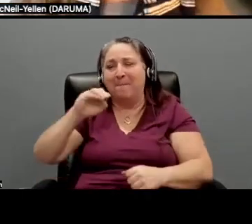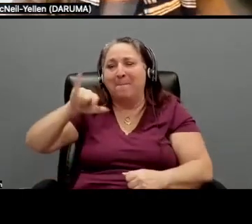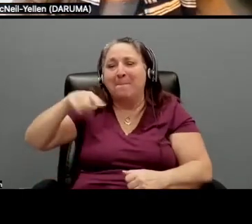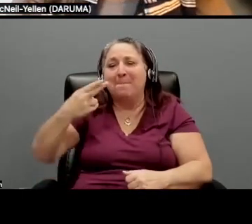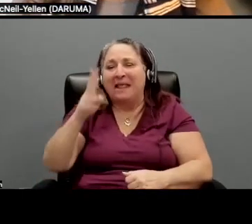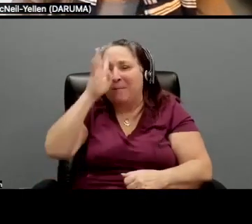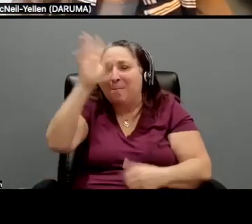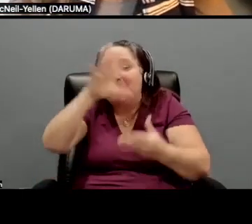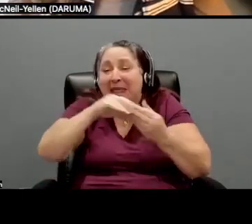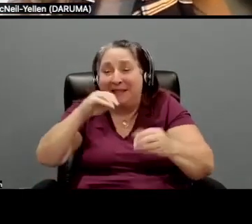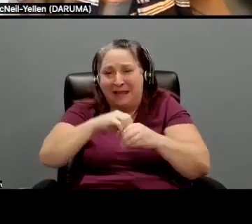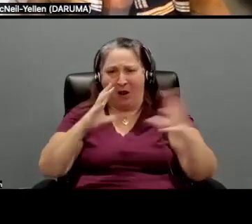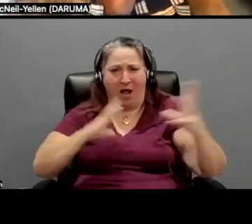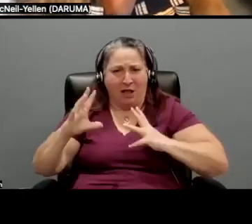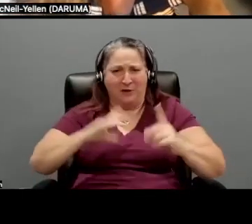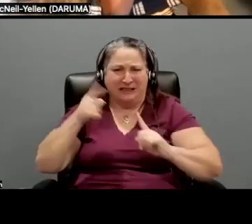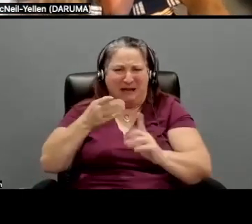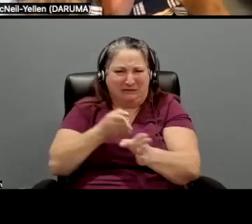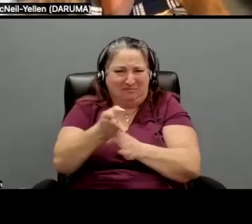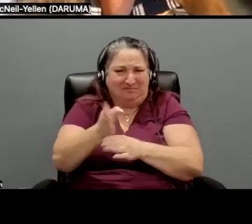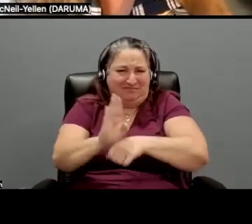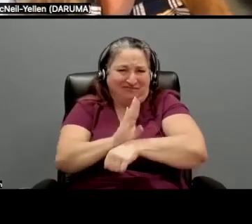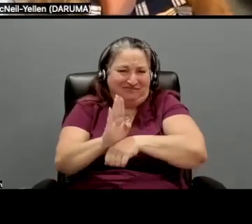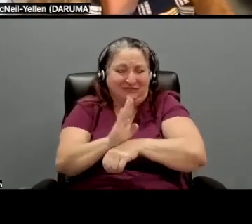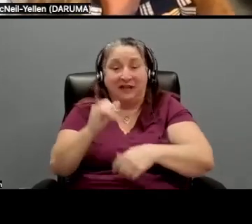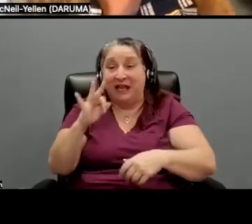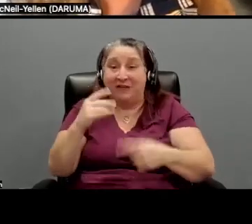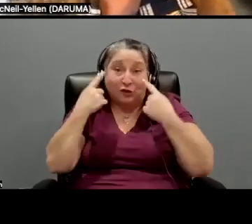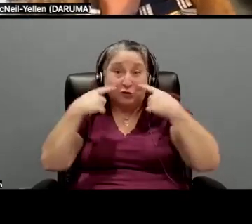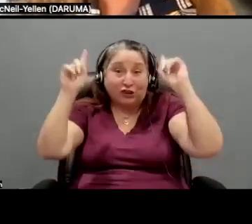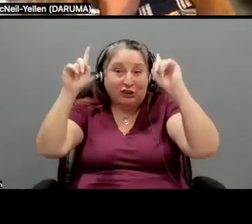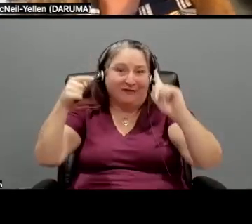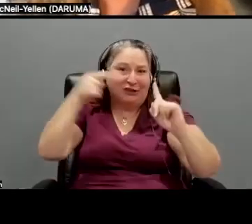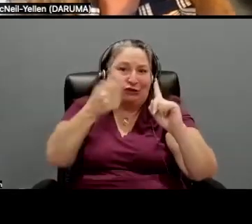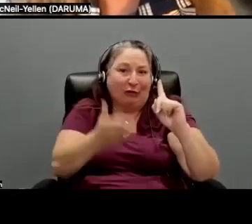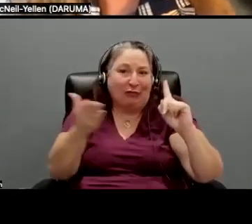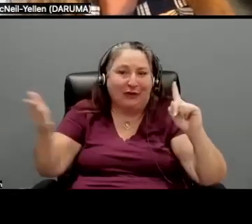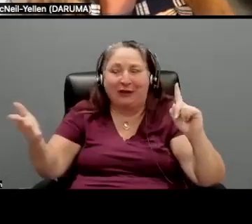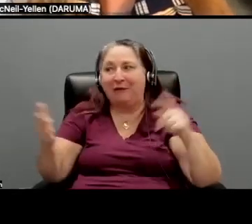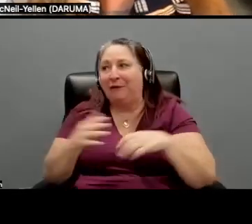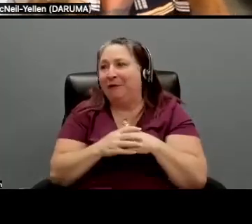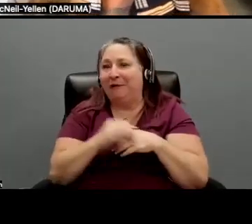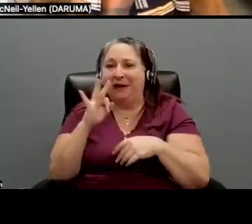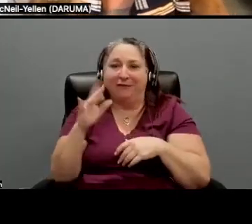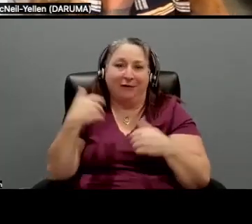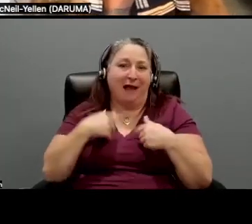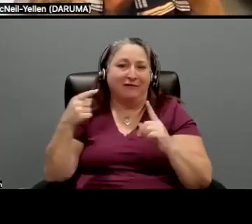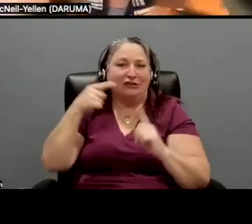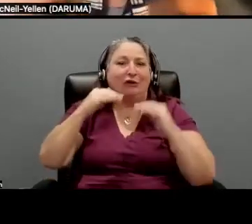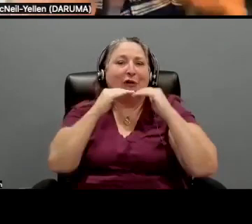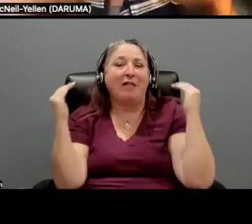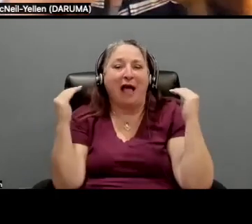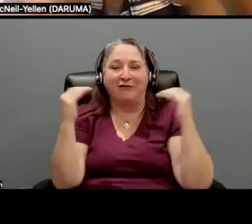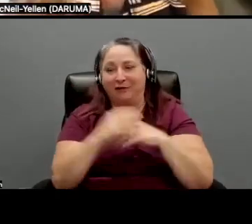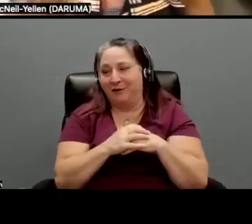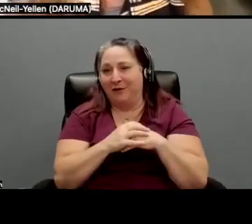especially in the industry, that if you achieve a certain thing, or if you, you know, get to a certain level, or if you get, if